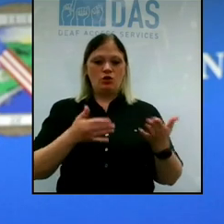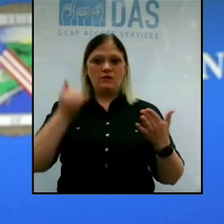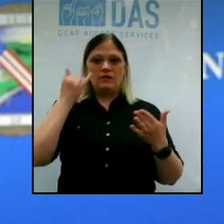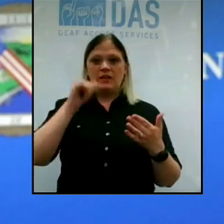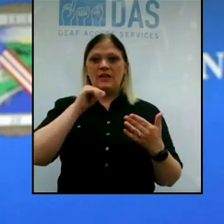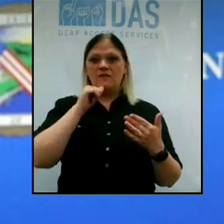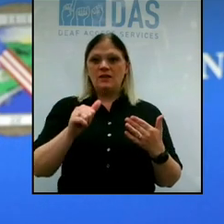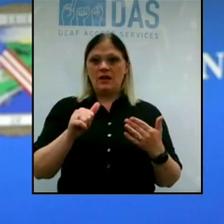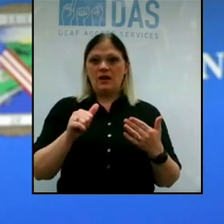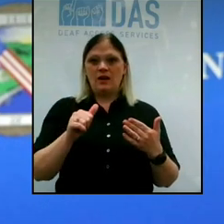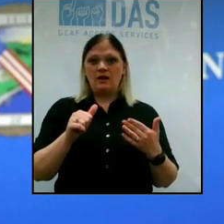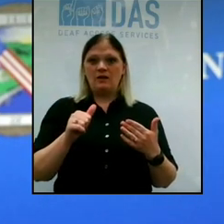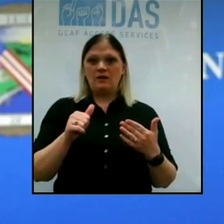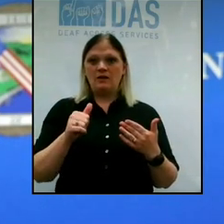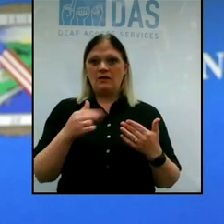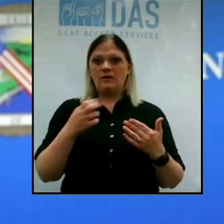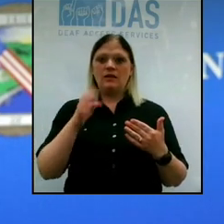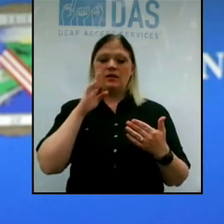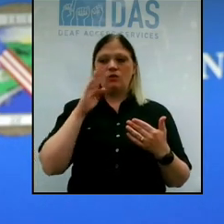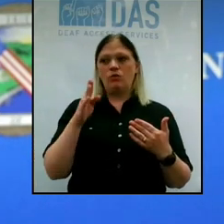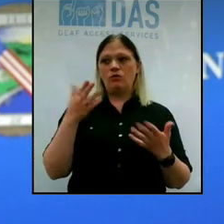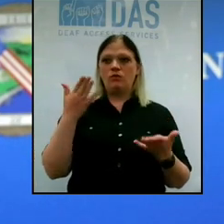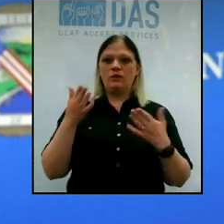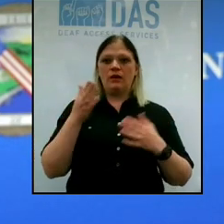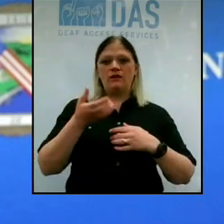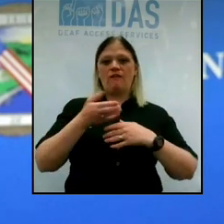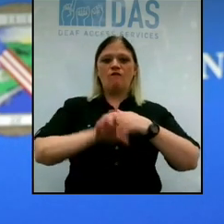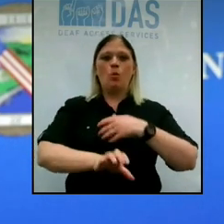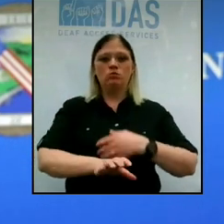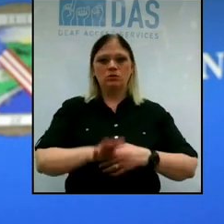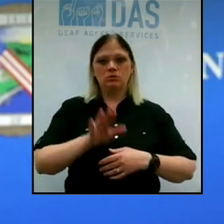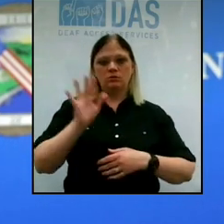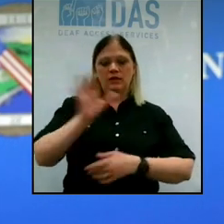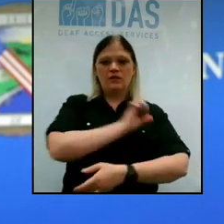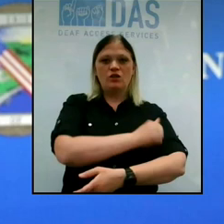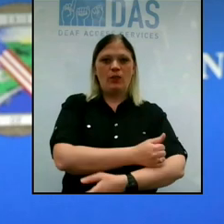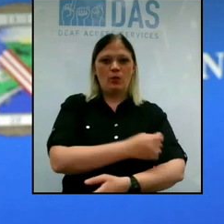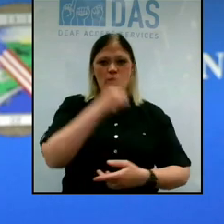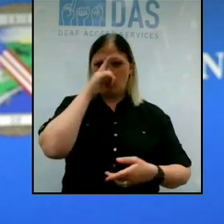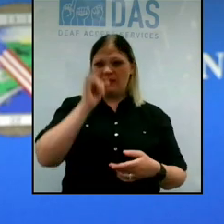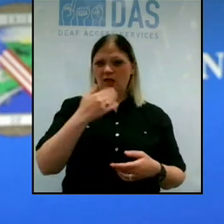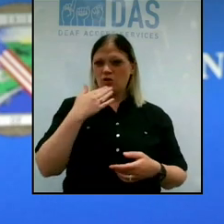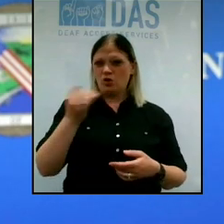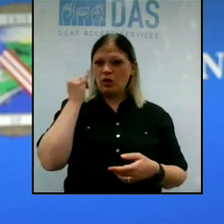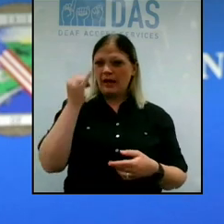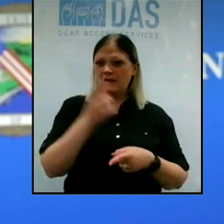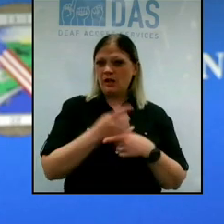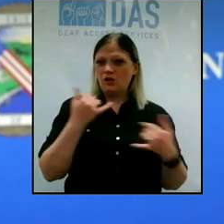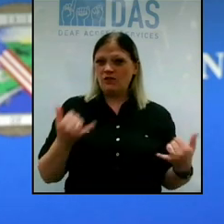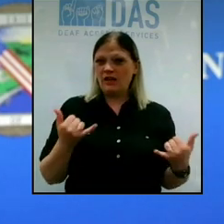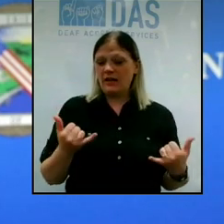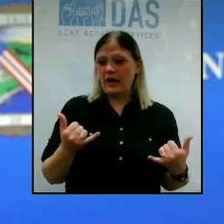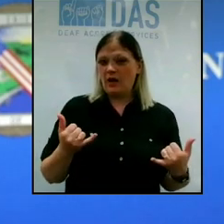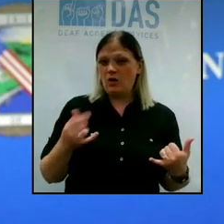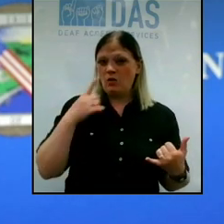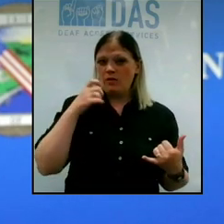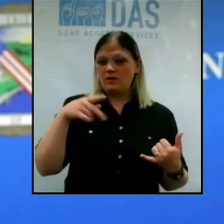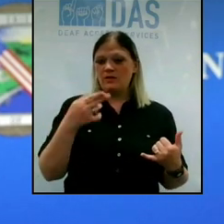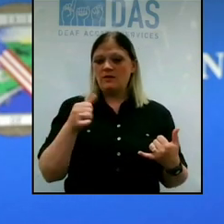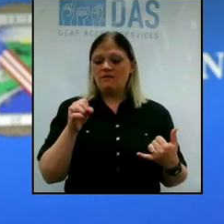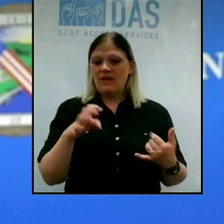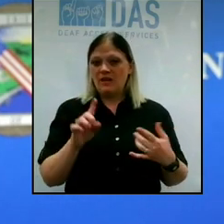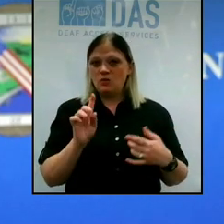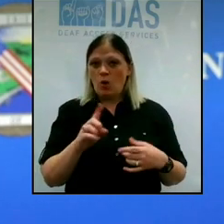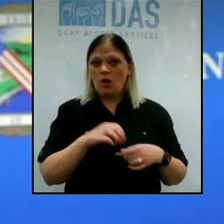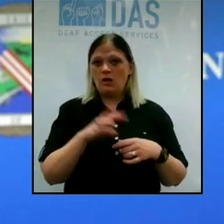to invoke some sort of authority over them to force them to. Do you think that this is a good idea right now, being in Phase 1, at least, know,